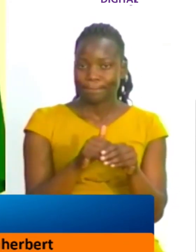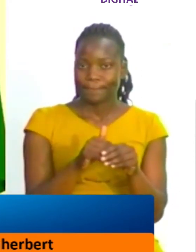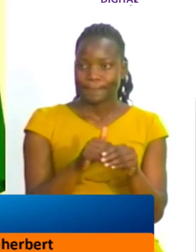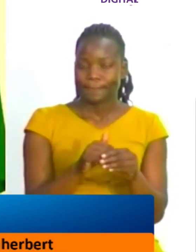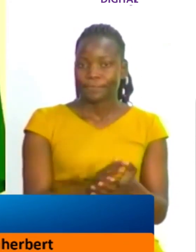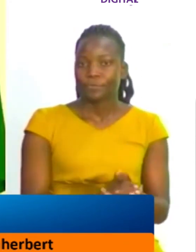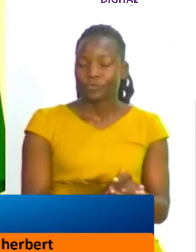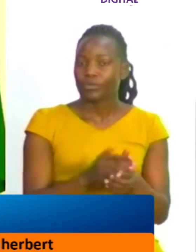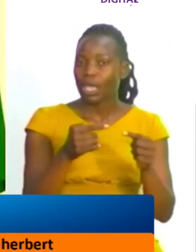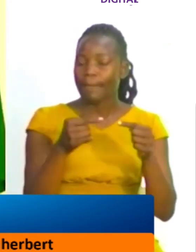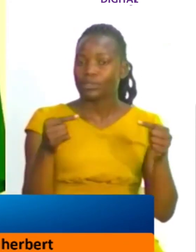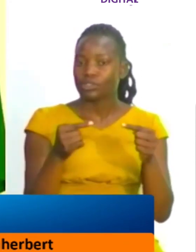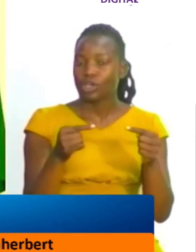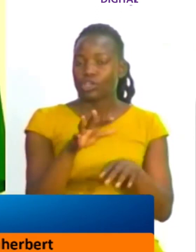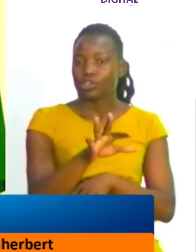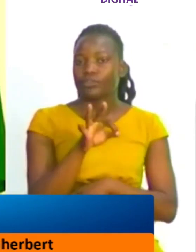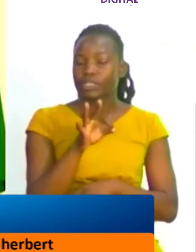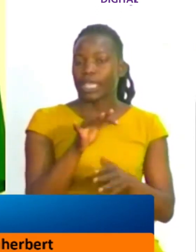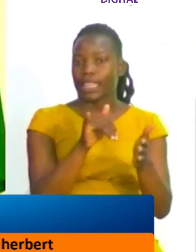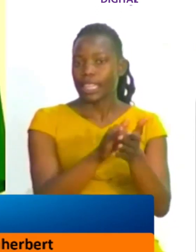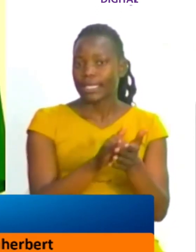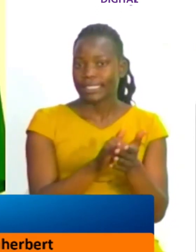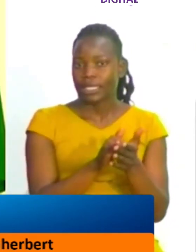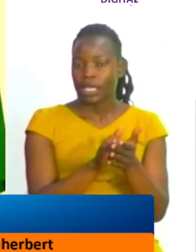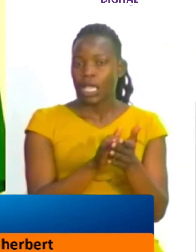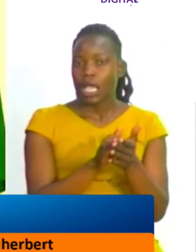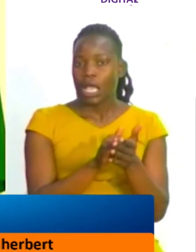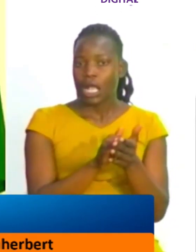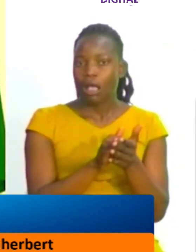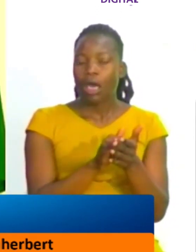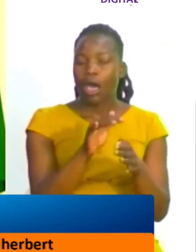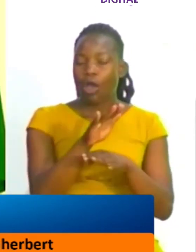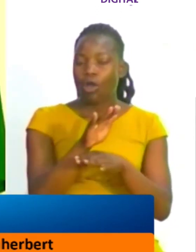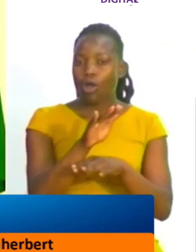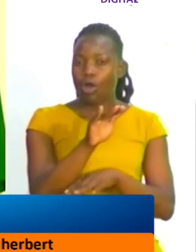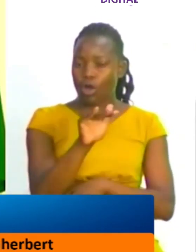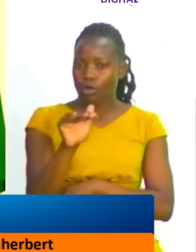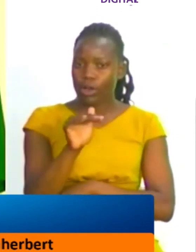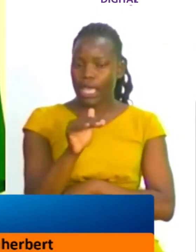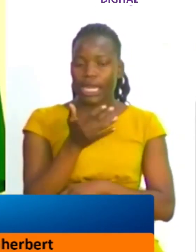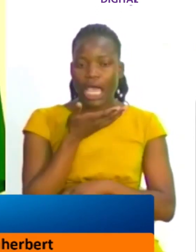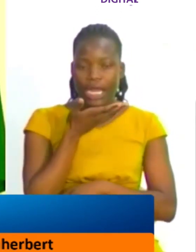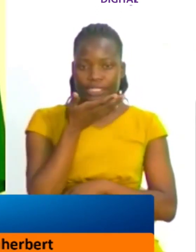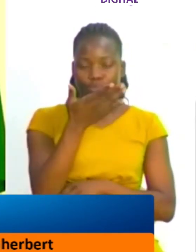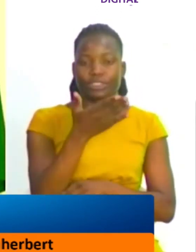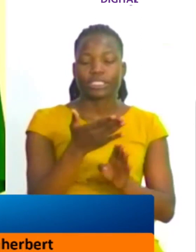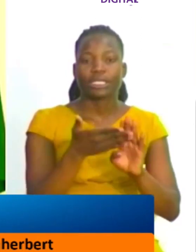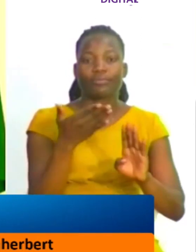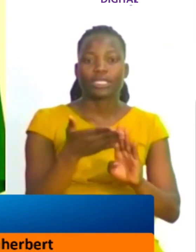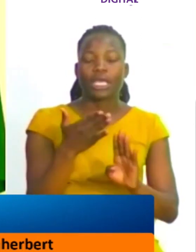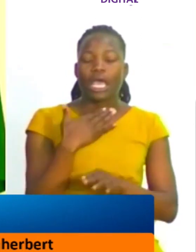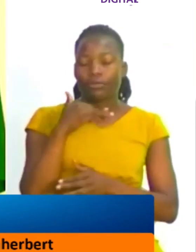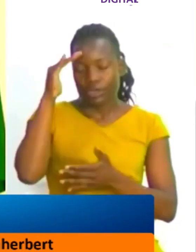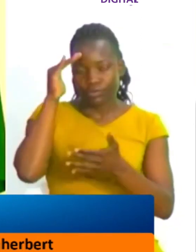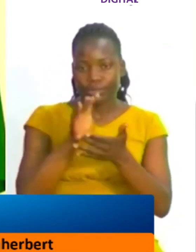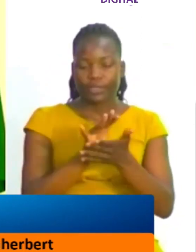for the opposition to have taken up that call and responded to it almost immediately uh and i want to believe